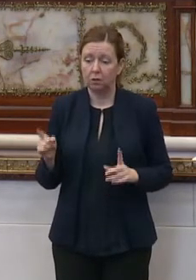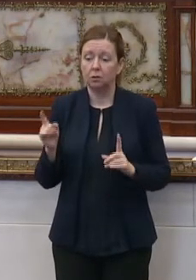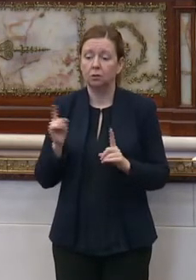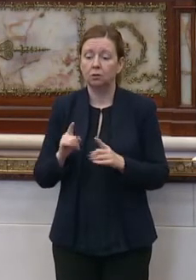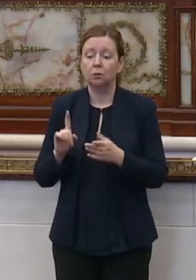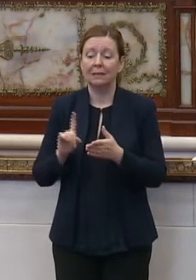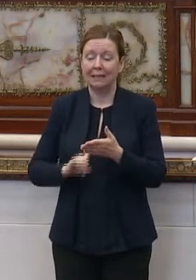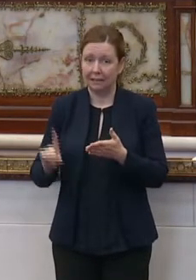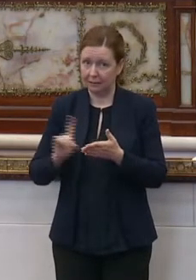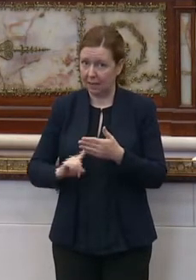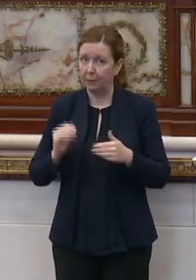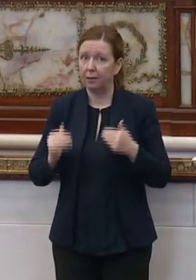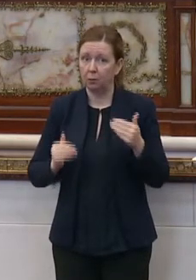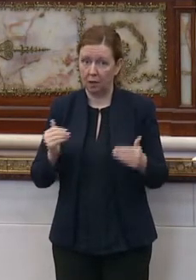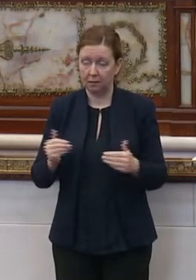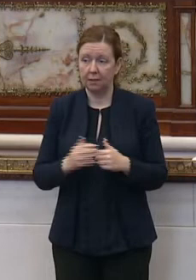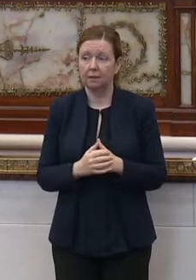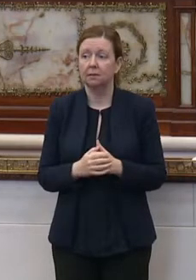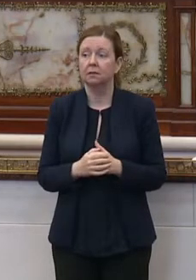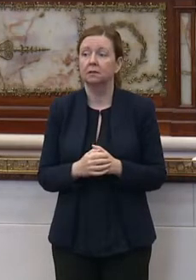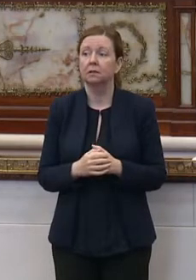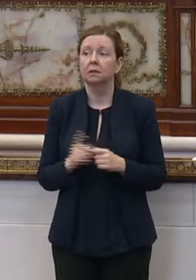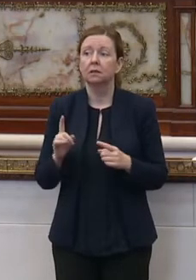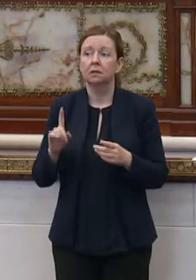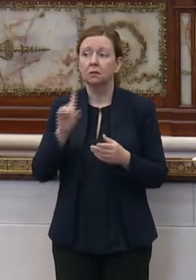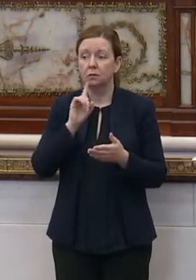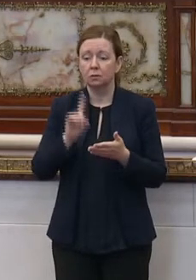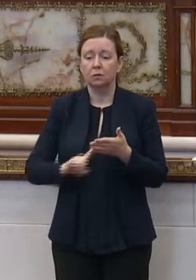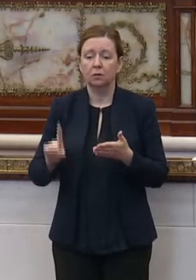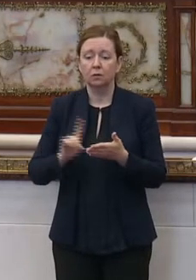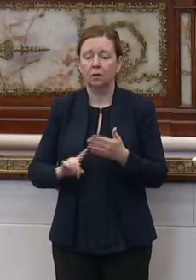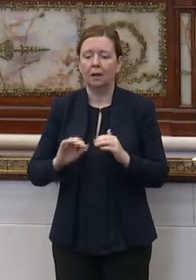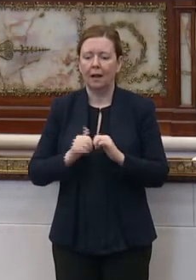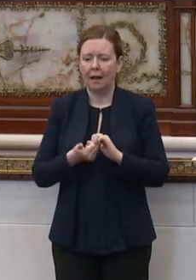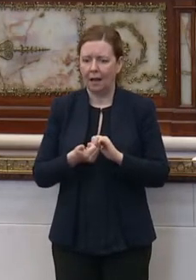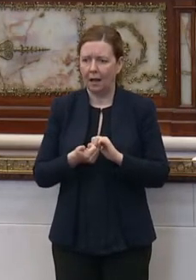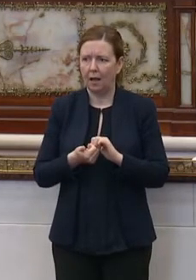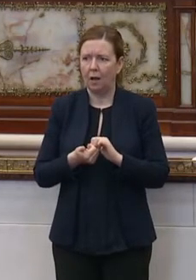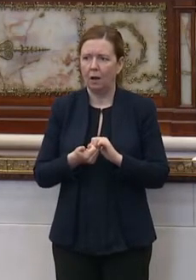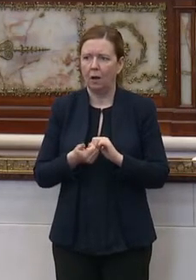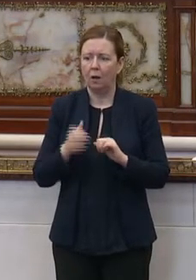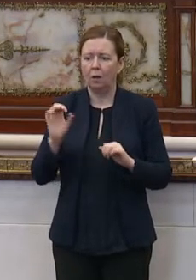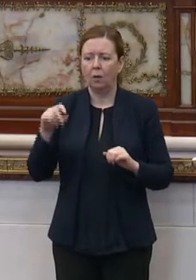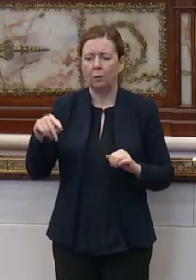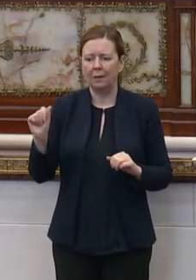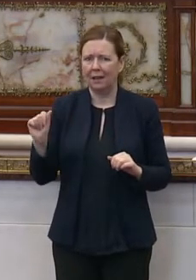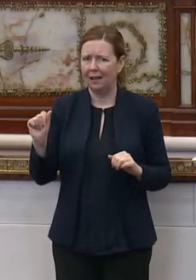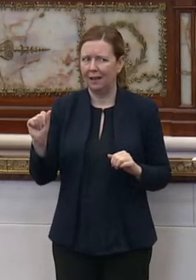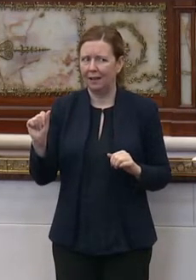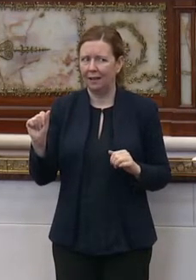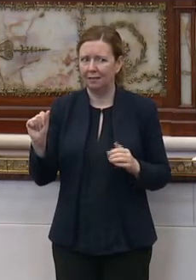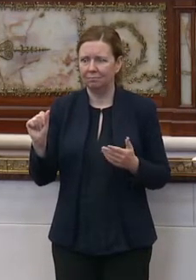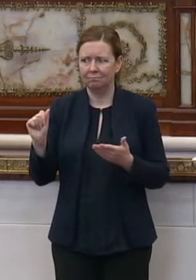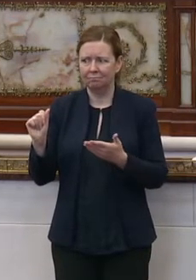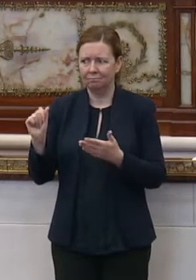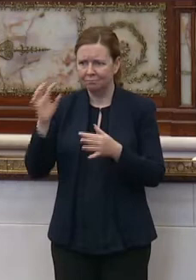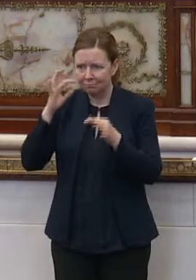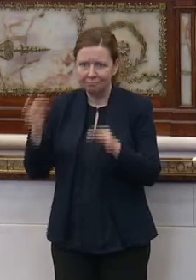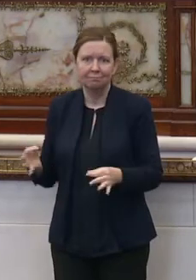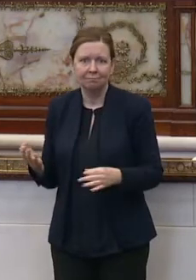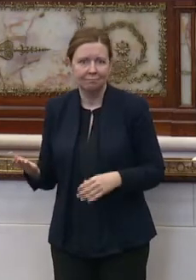examine this process to look at how OPA arrived at its